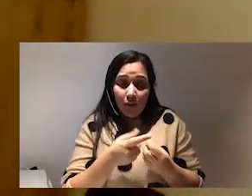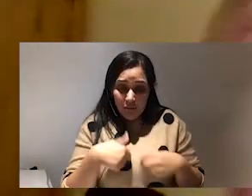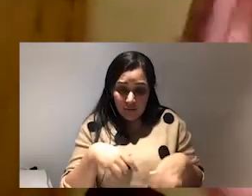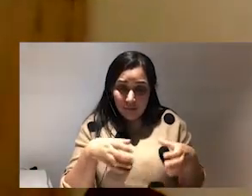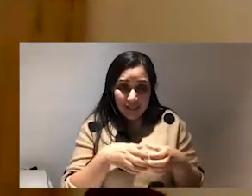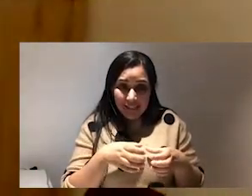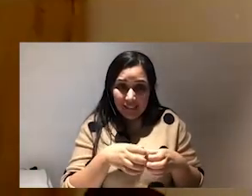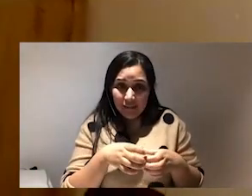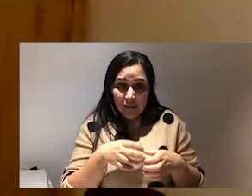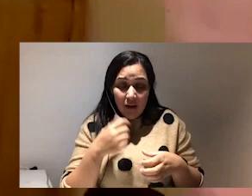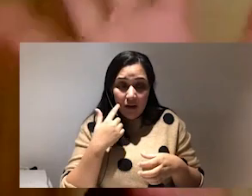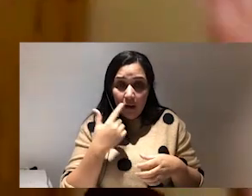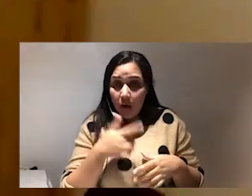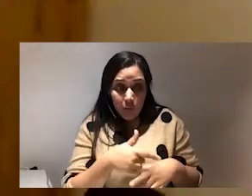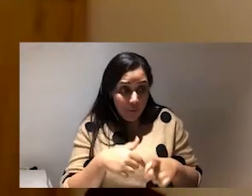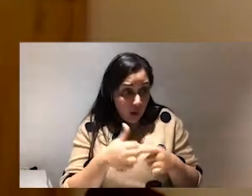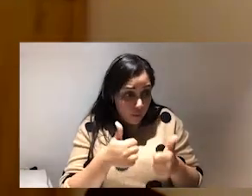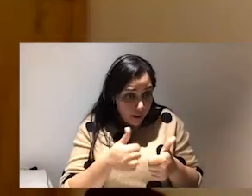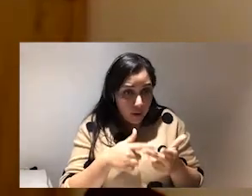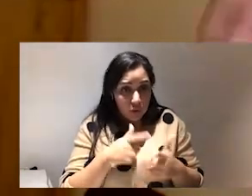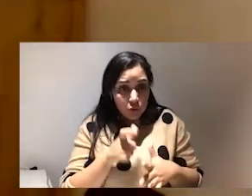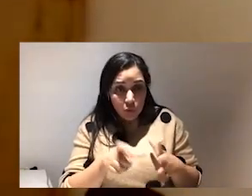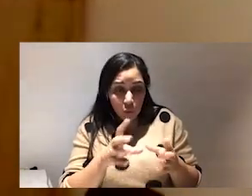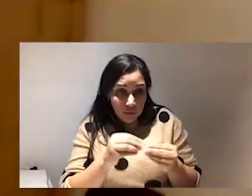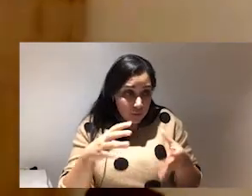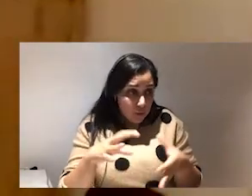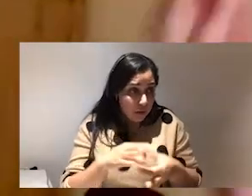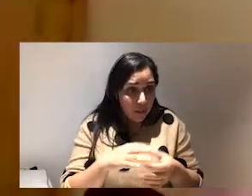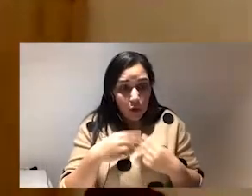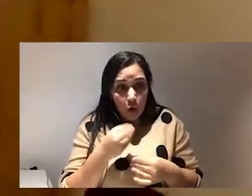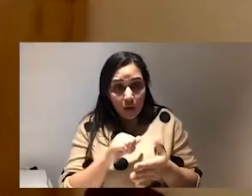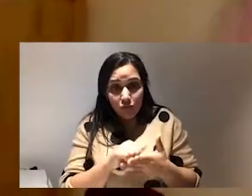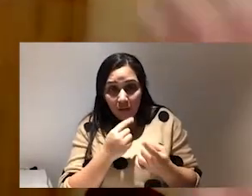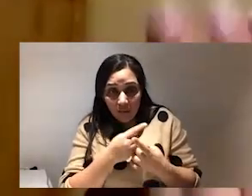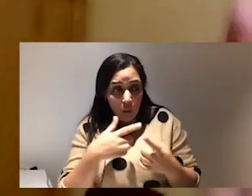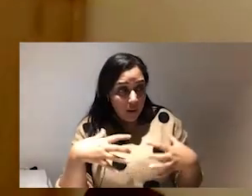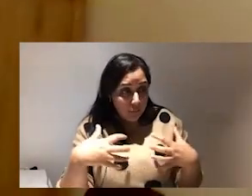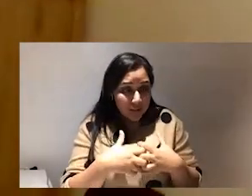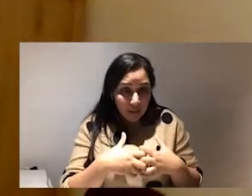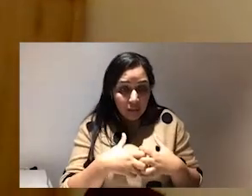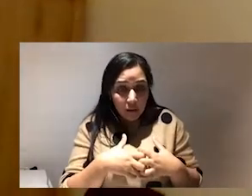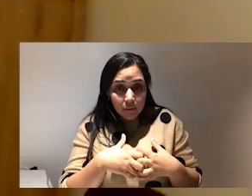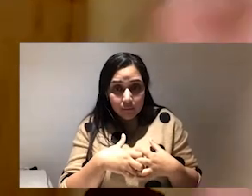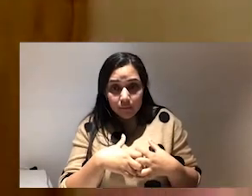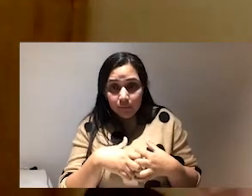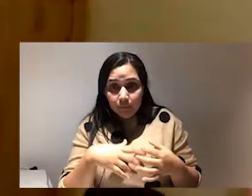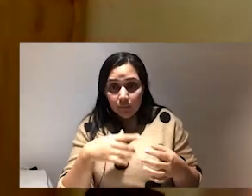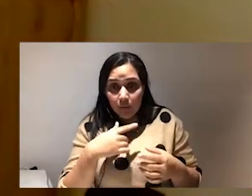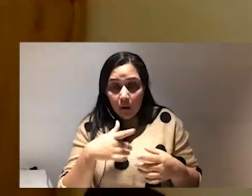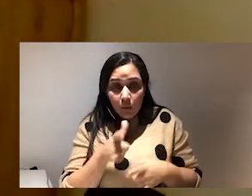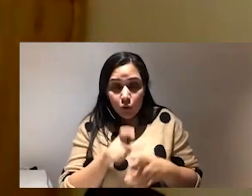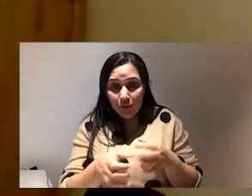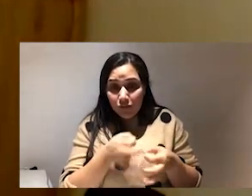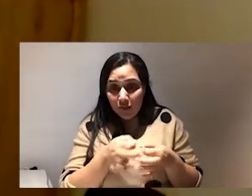i'm like are we okay are we doing all this together are we learning the right things are we coming together are we coming are we making these strategies